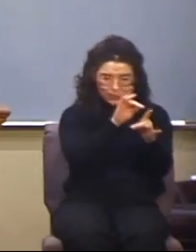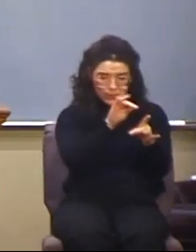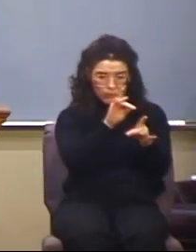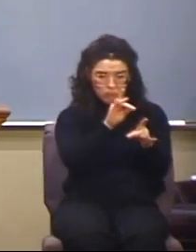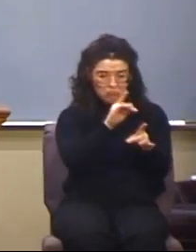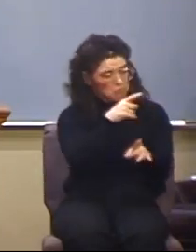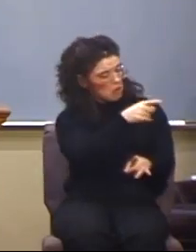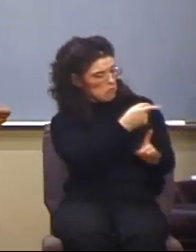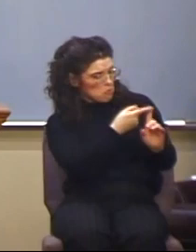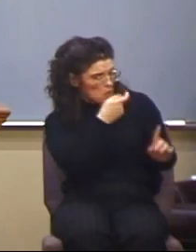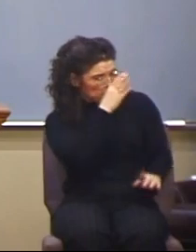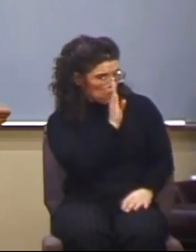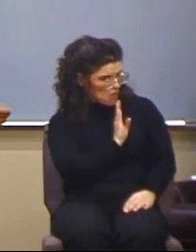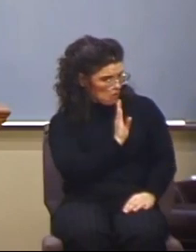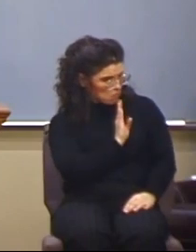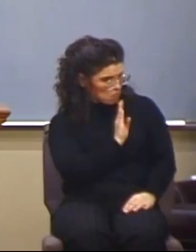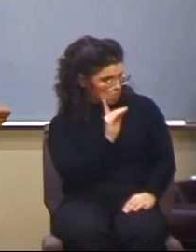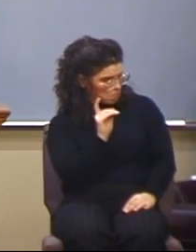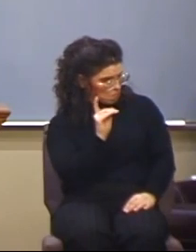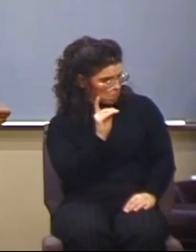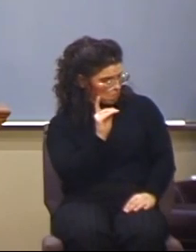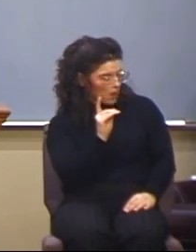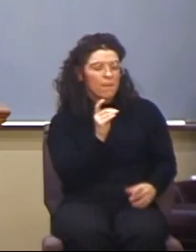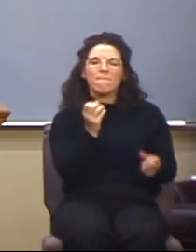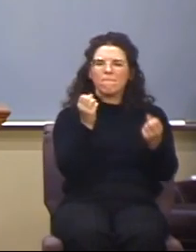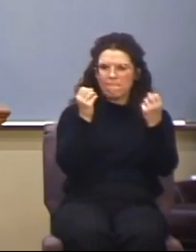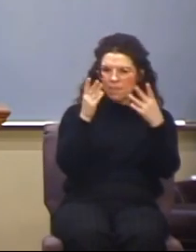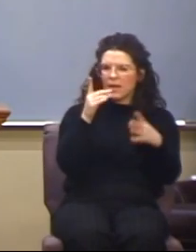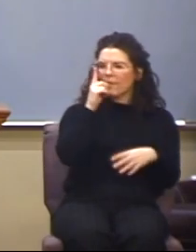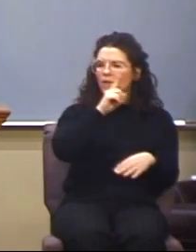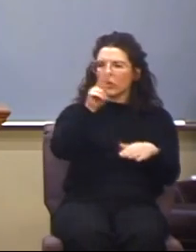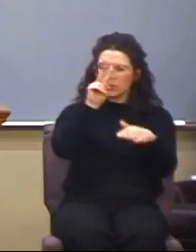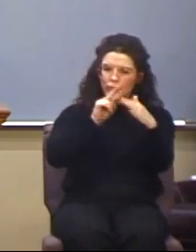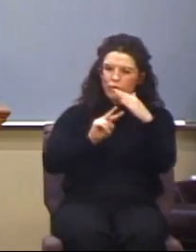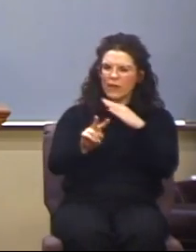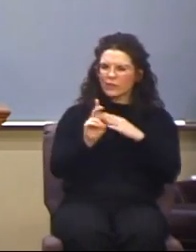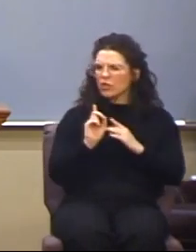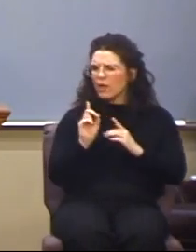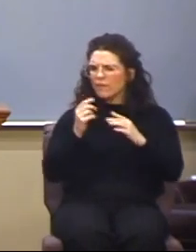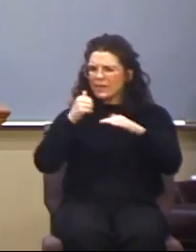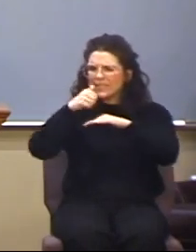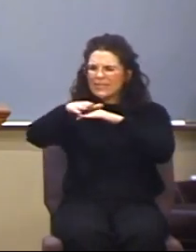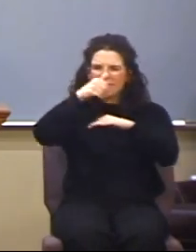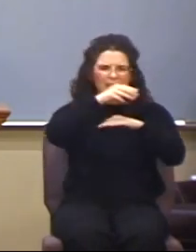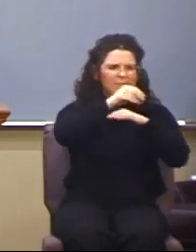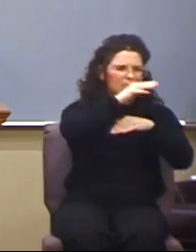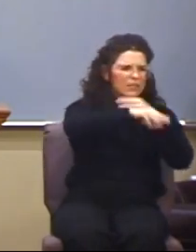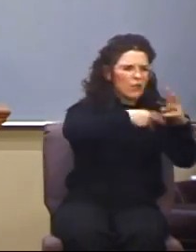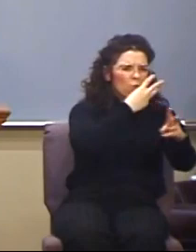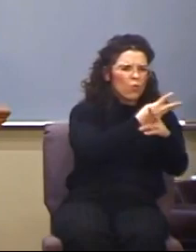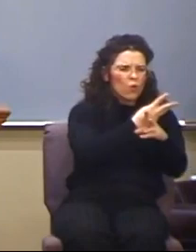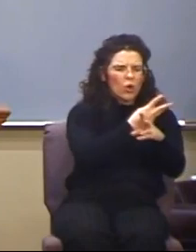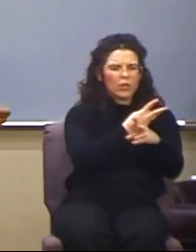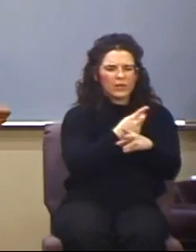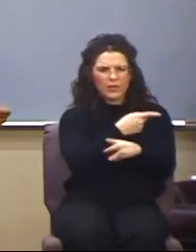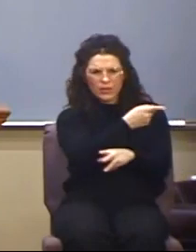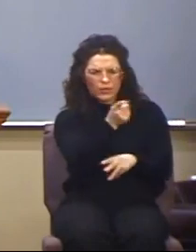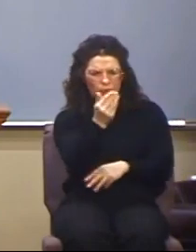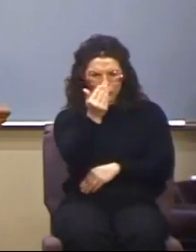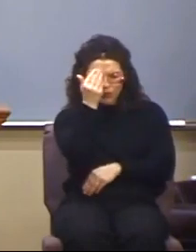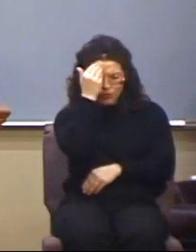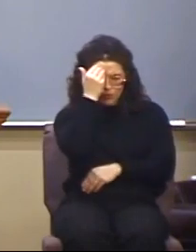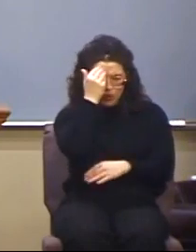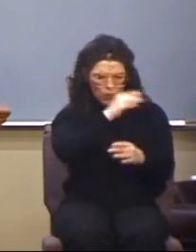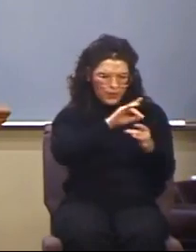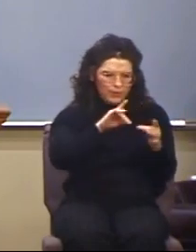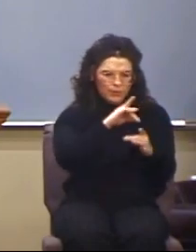false prophets are gone out into the world. Hereby know ye, now notice, the spirit of